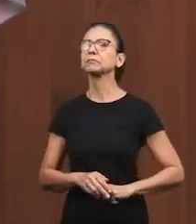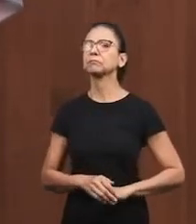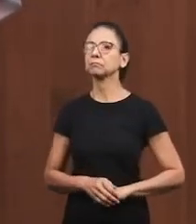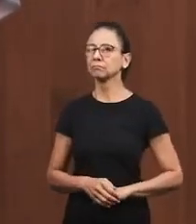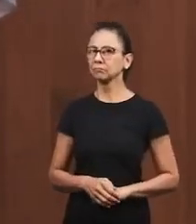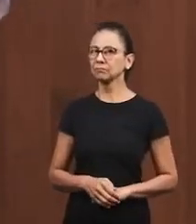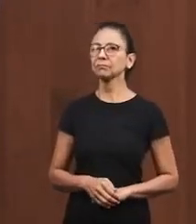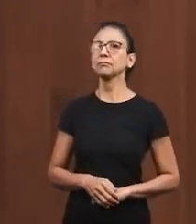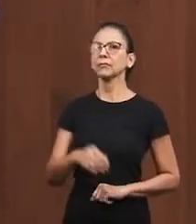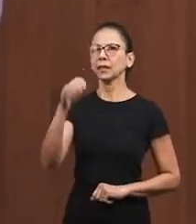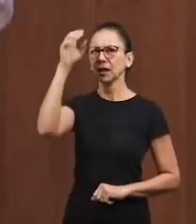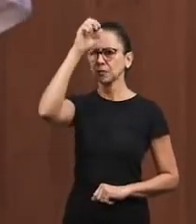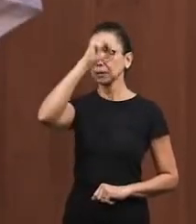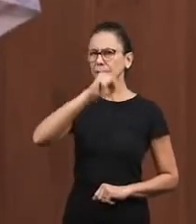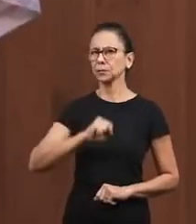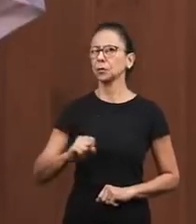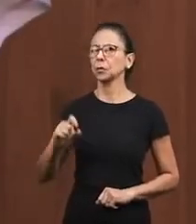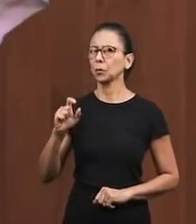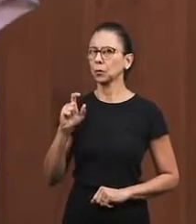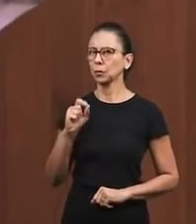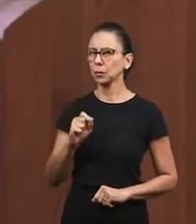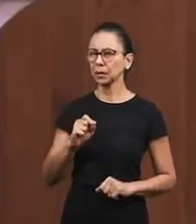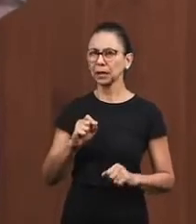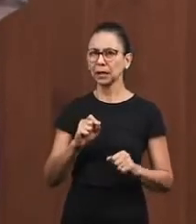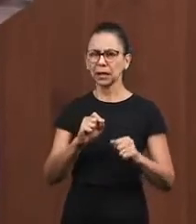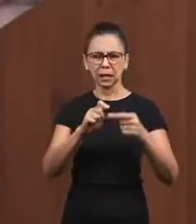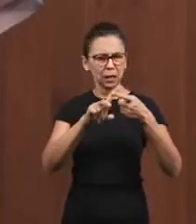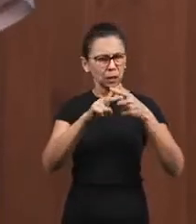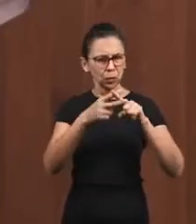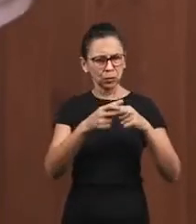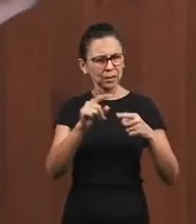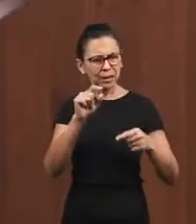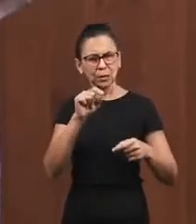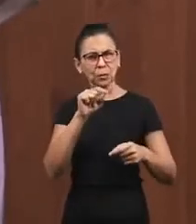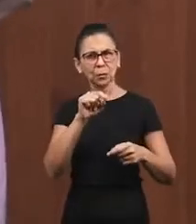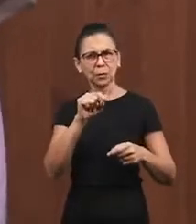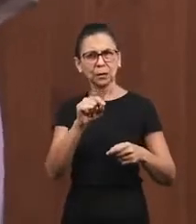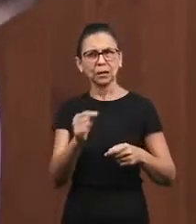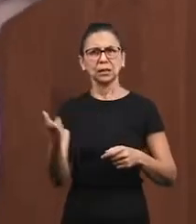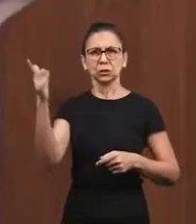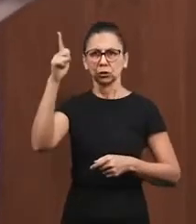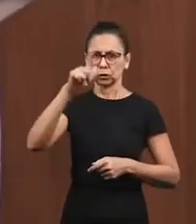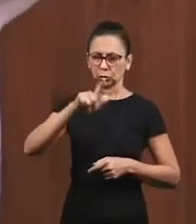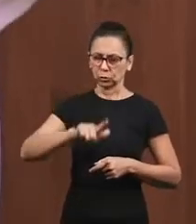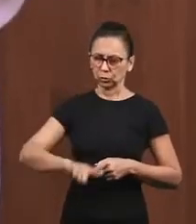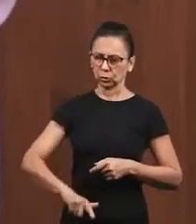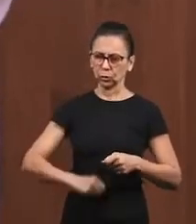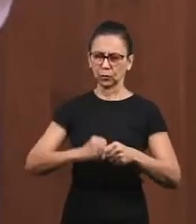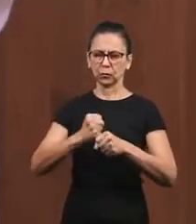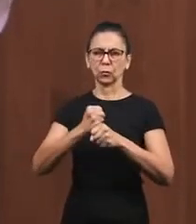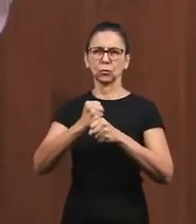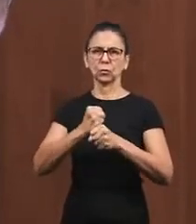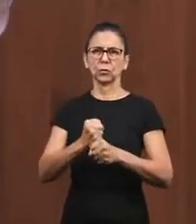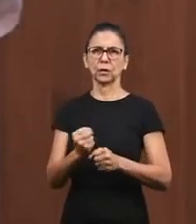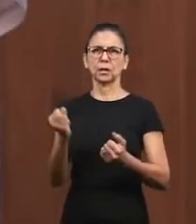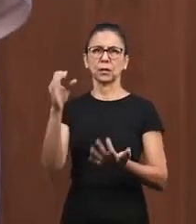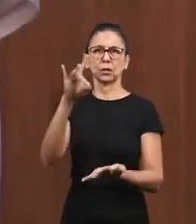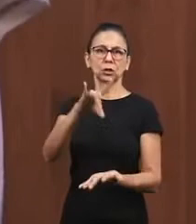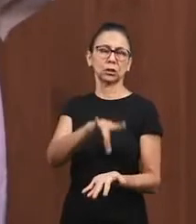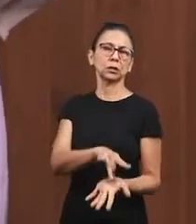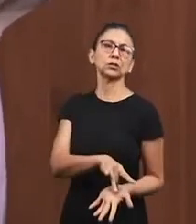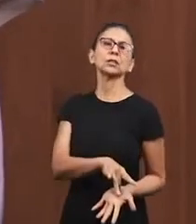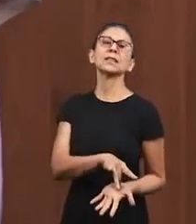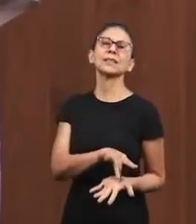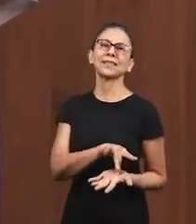we have already learned that to restore means to rebuild to bring something